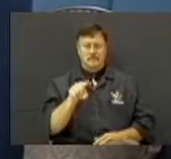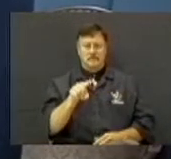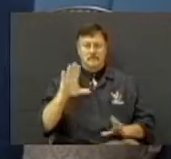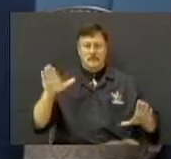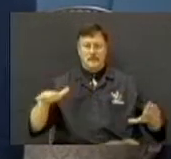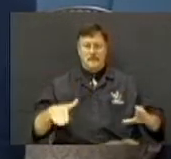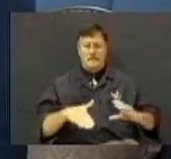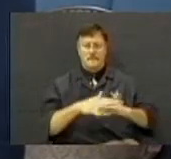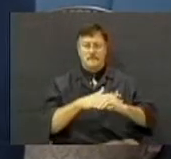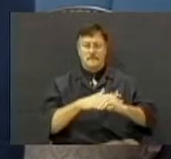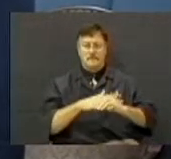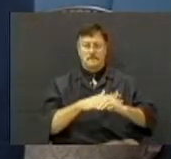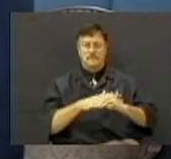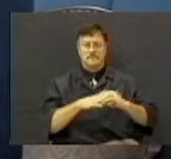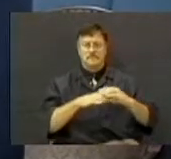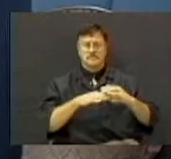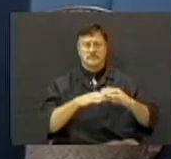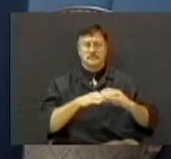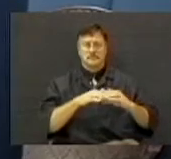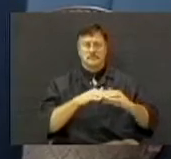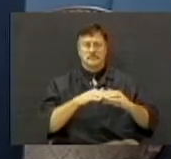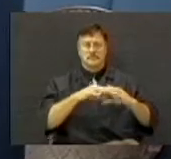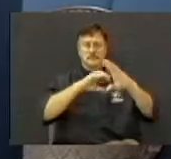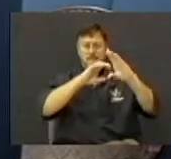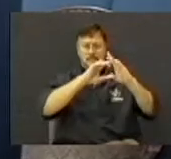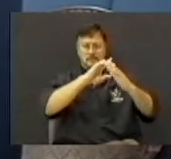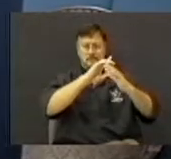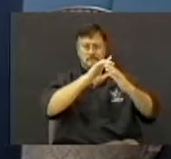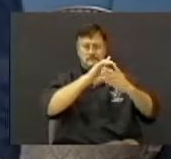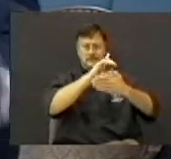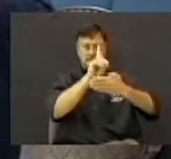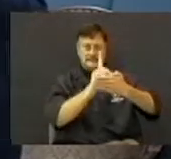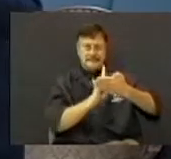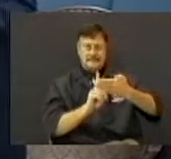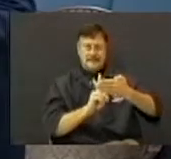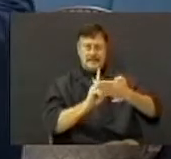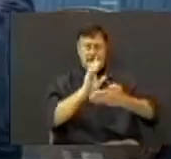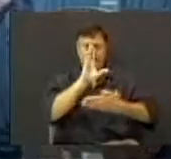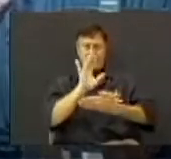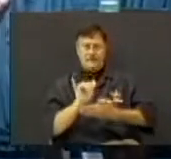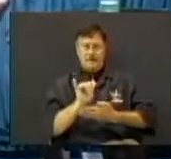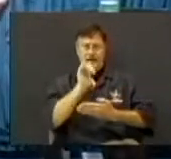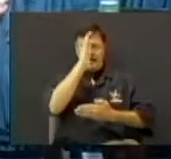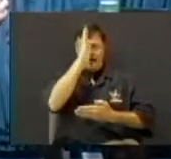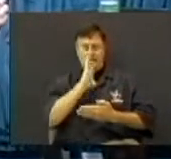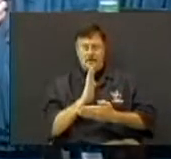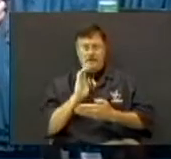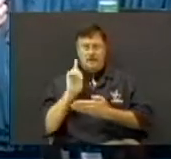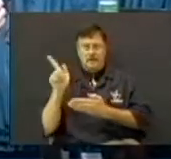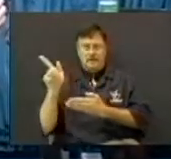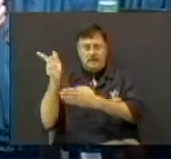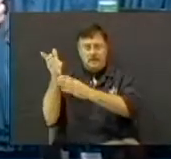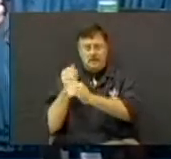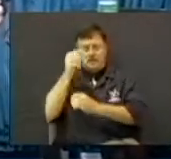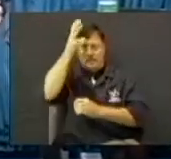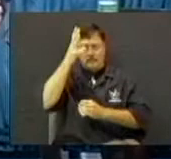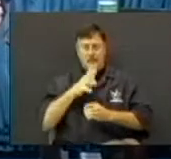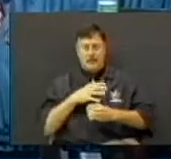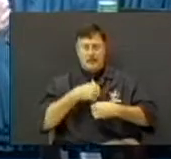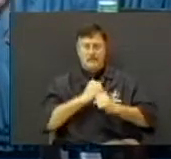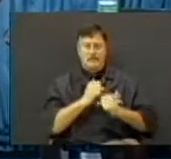Marriage was designed by God. God took man and made him, and took